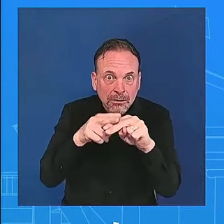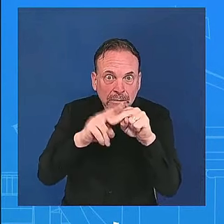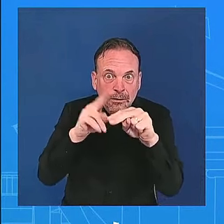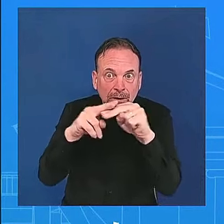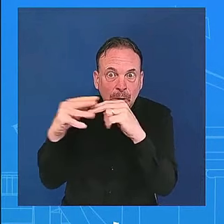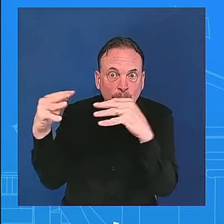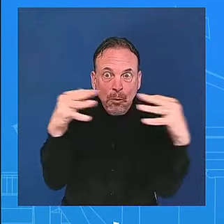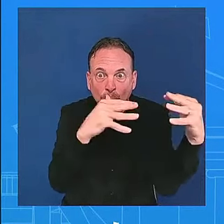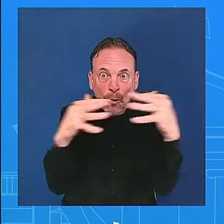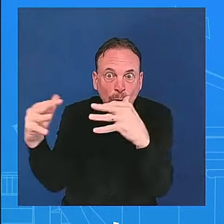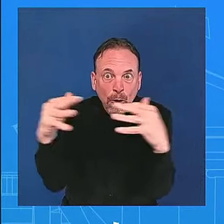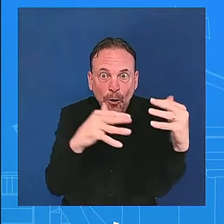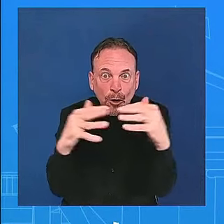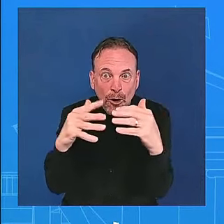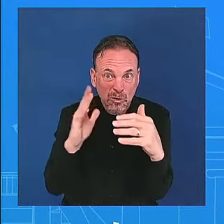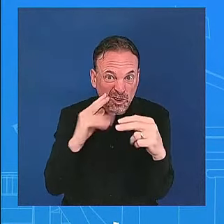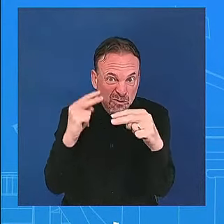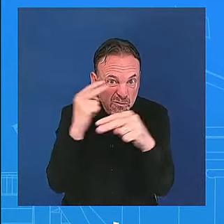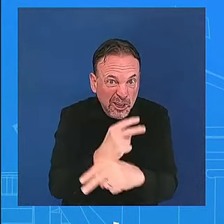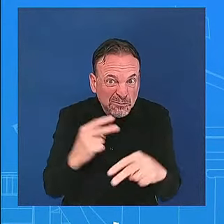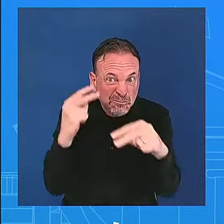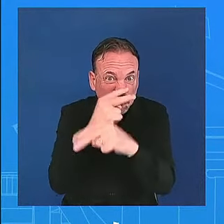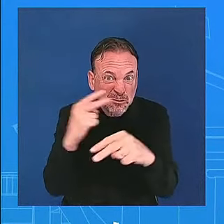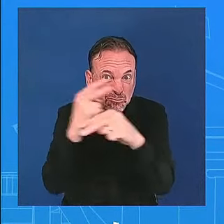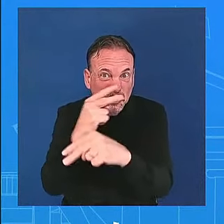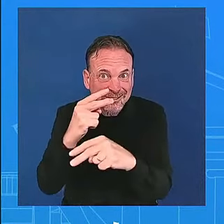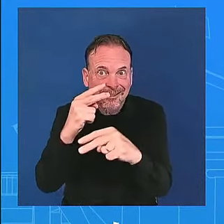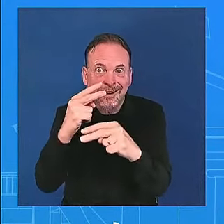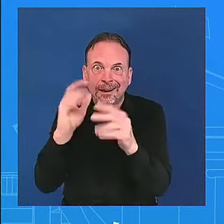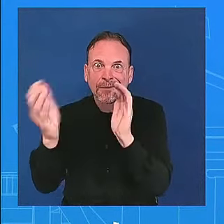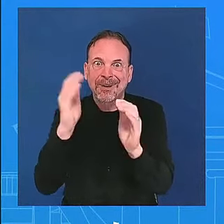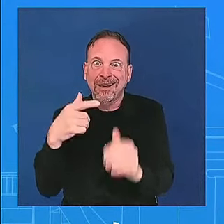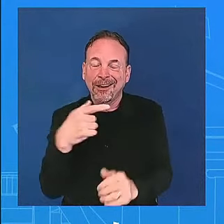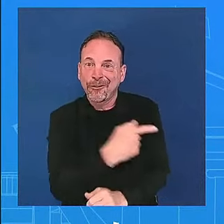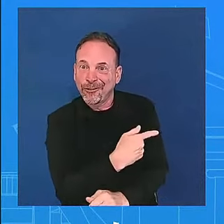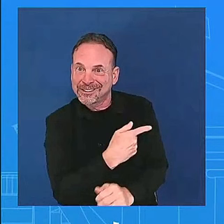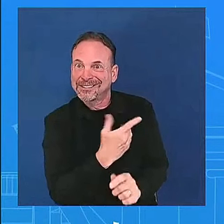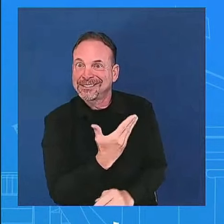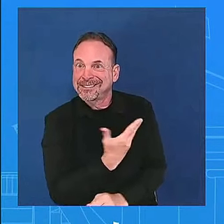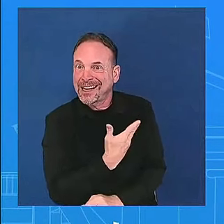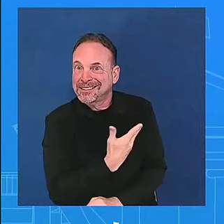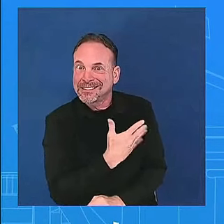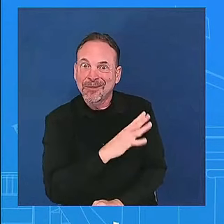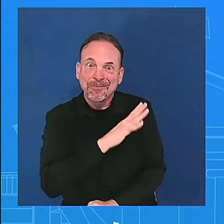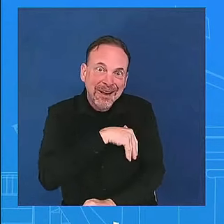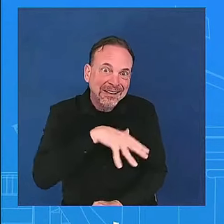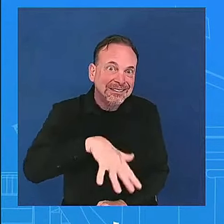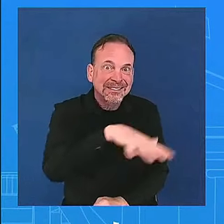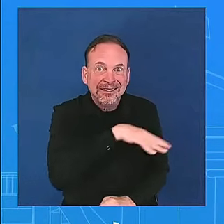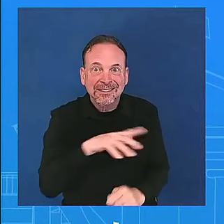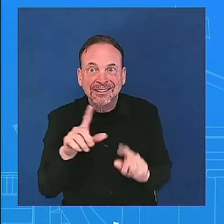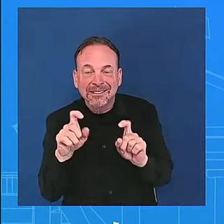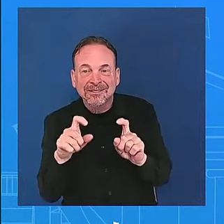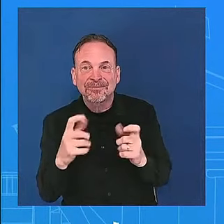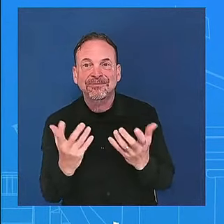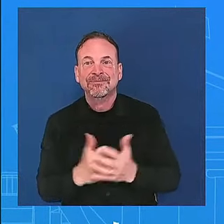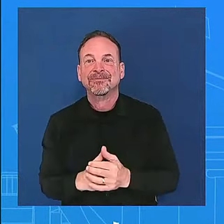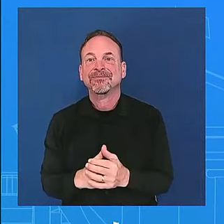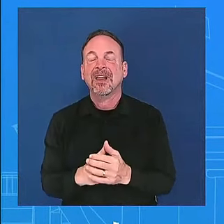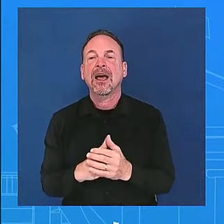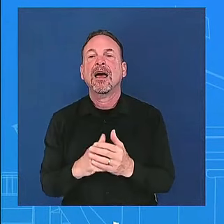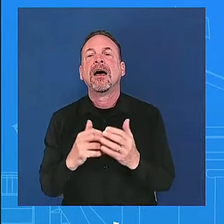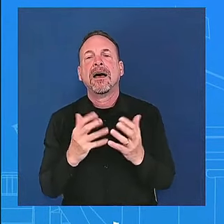for this to escalate right we have said that i said that at the top to answering to one of your uh colleagues answering a question